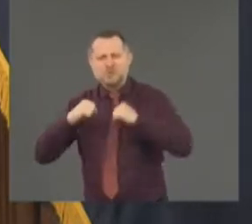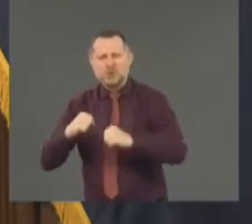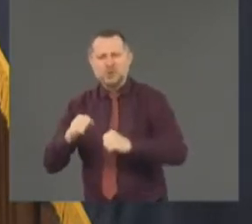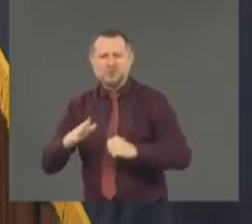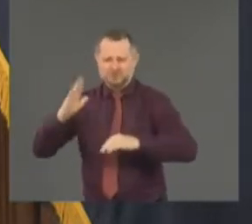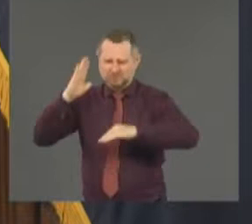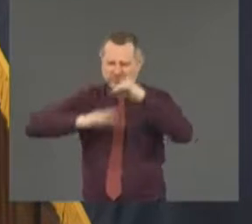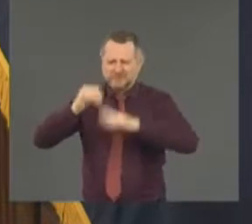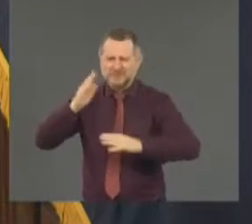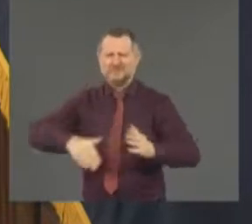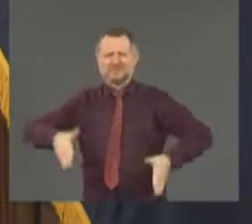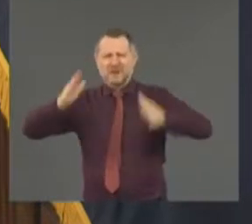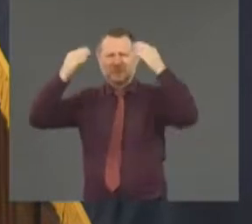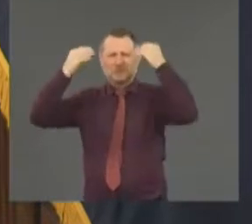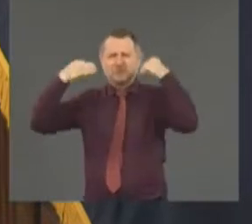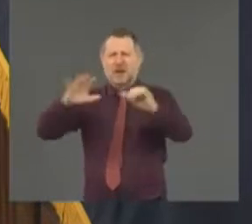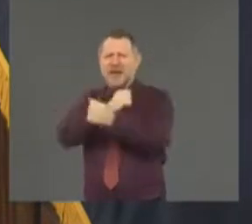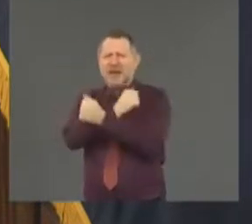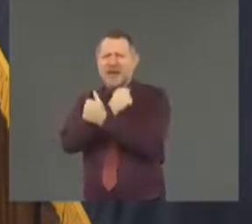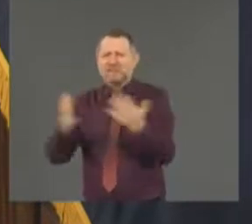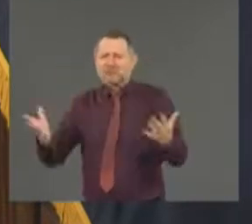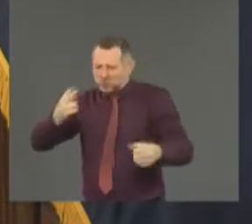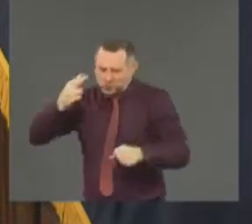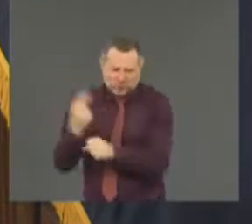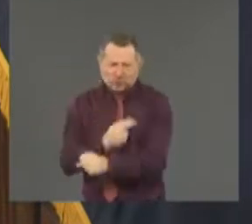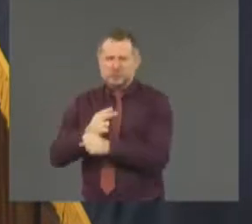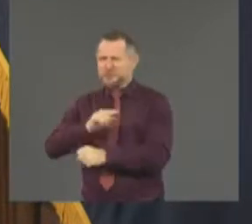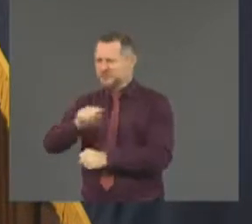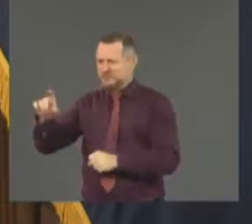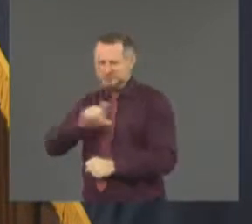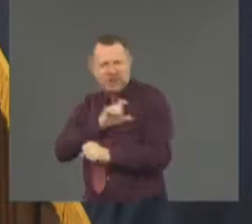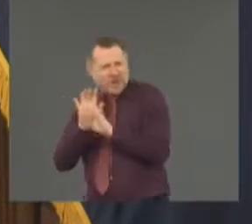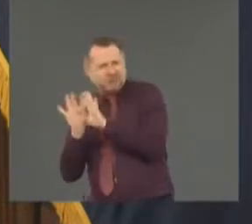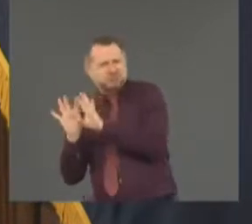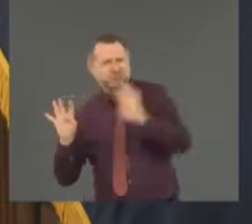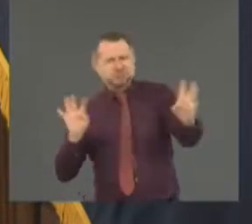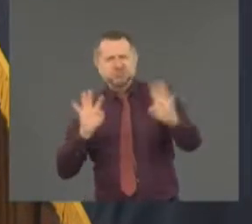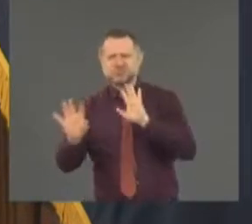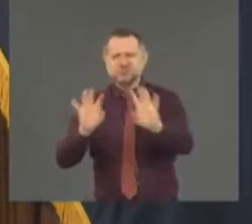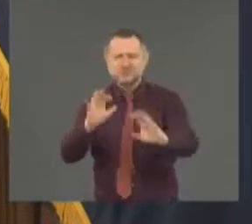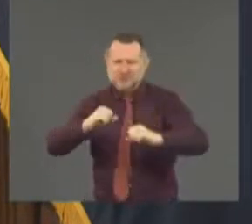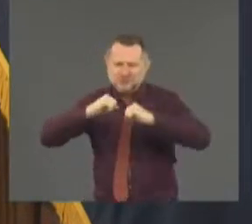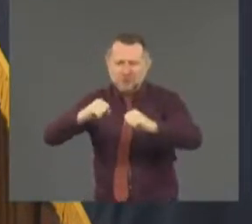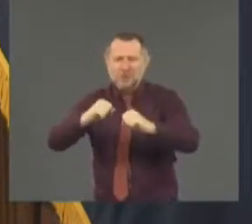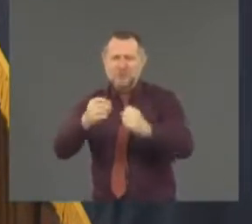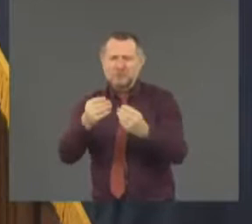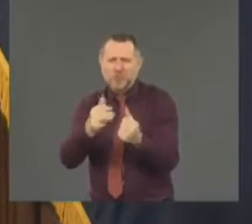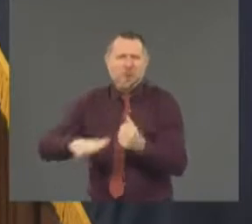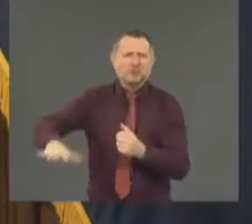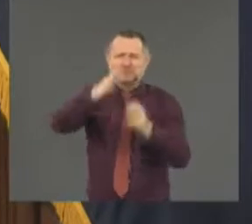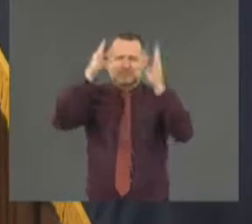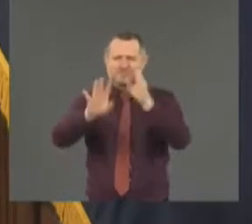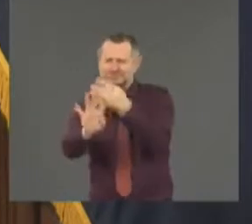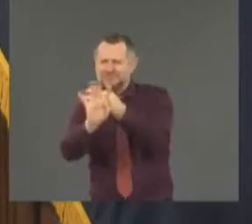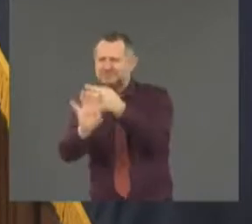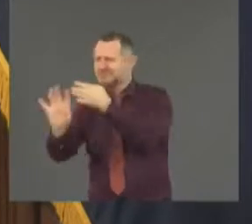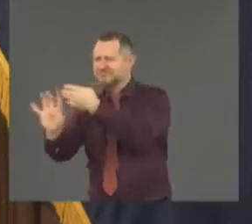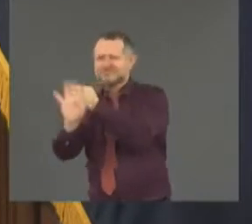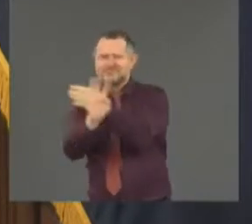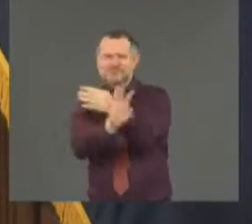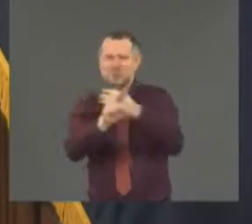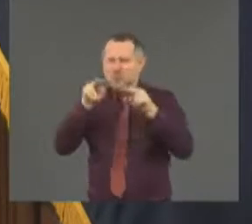Use the police, protect property and people and look at the videos.